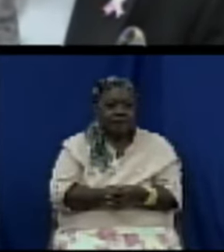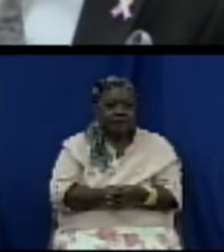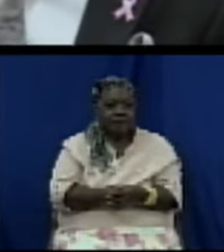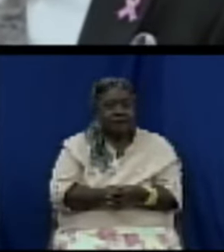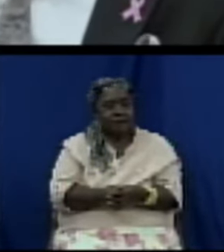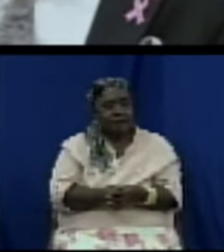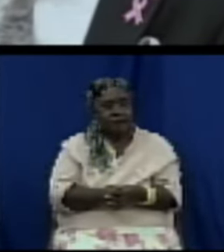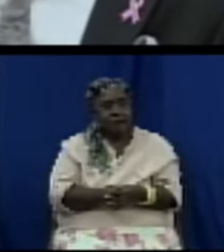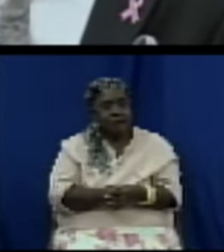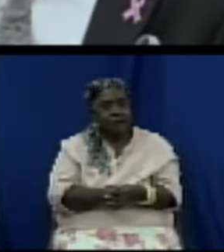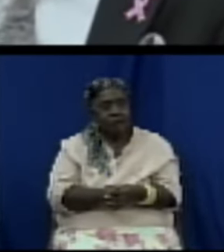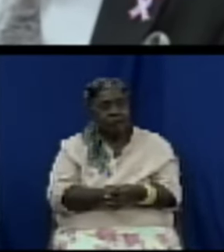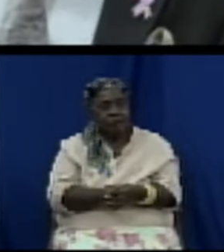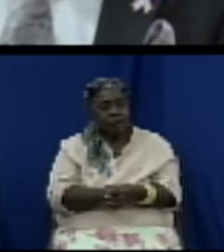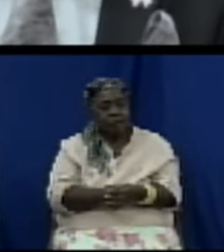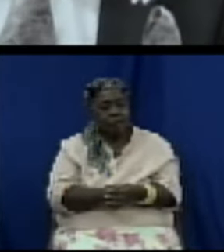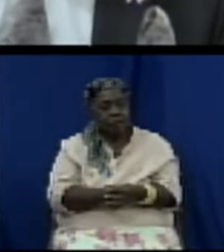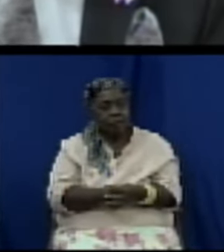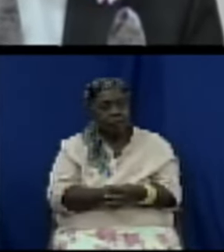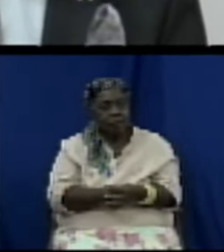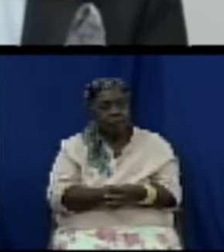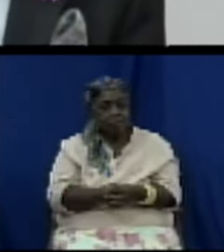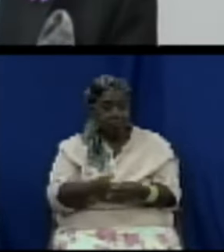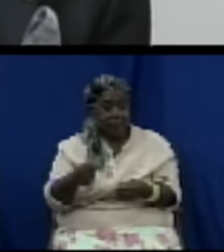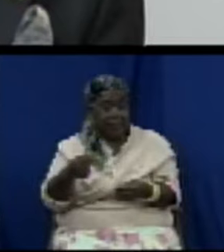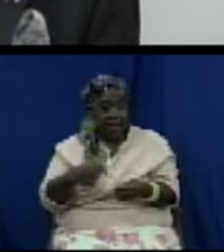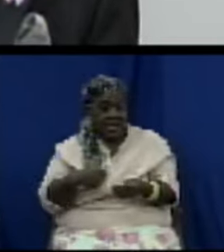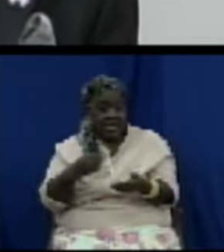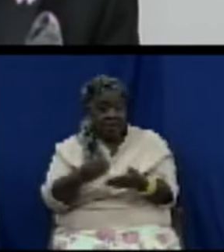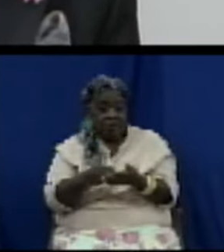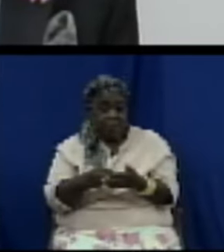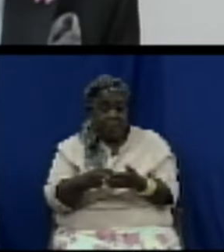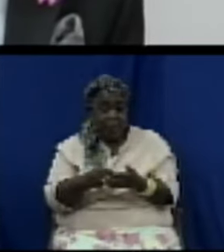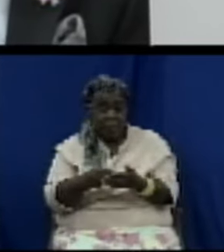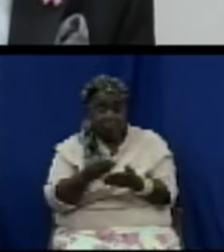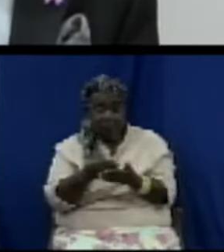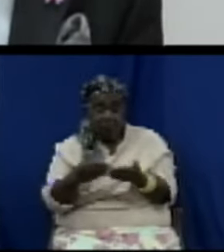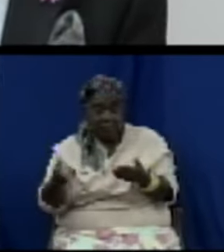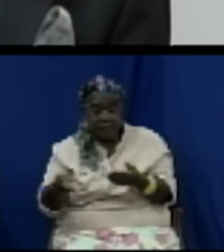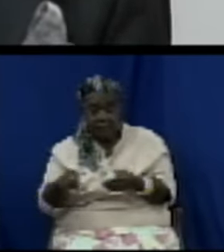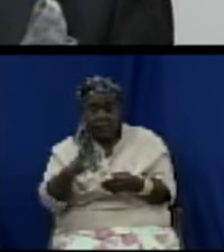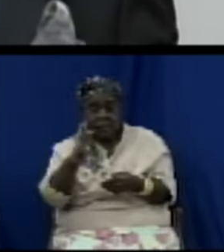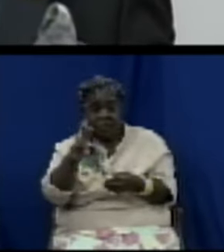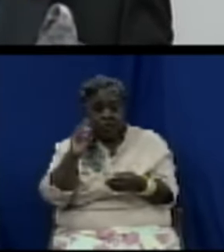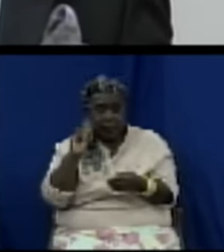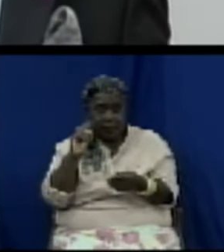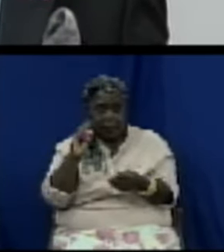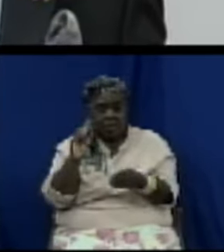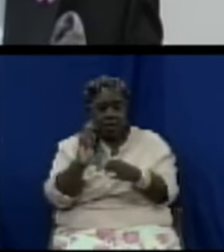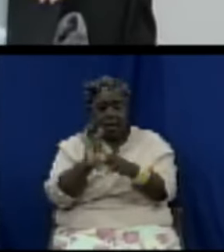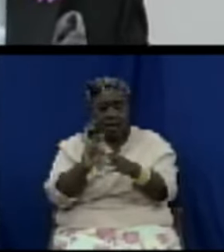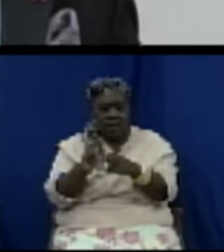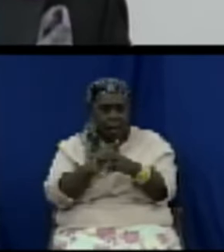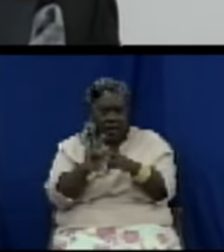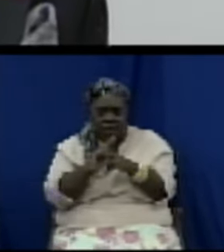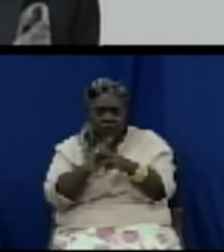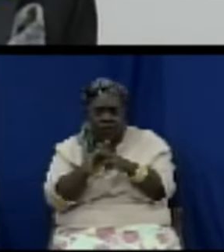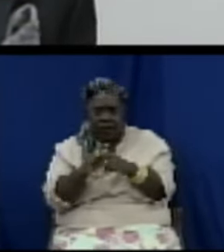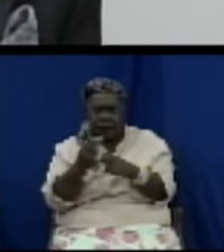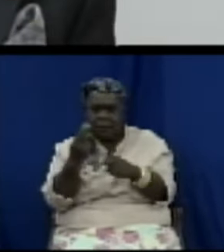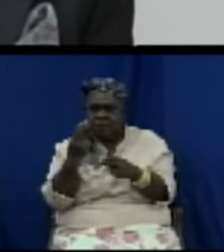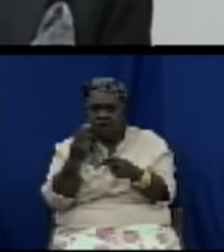after use for a few minutes the money gone gone